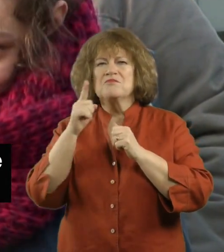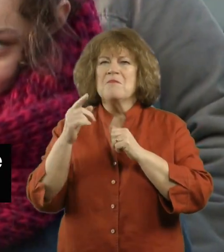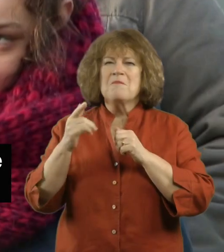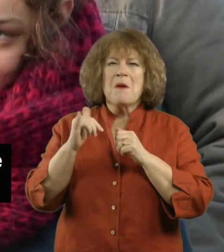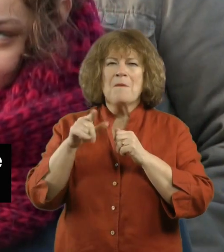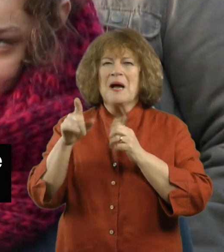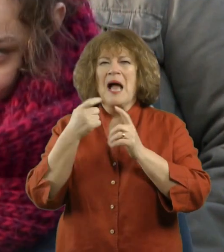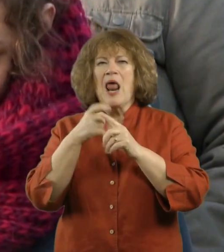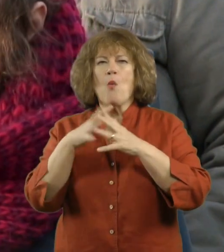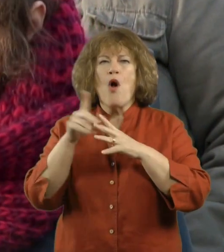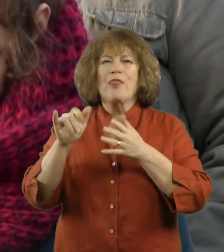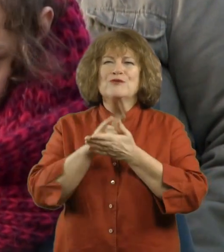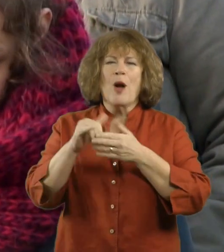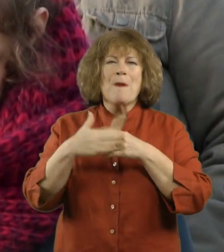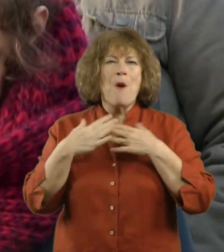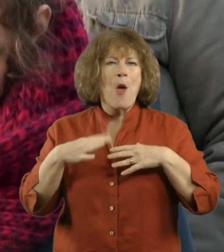at Killingworth?